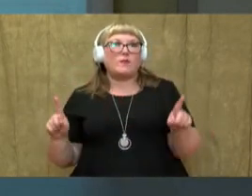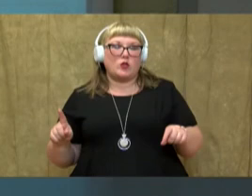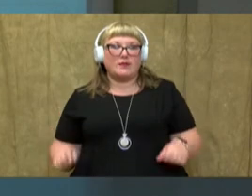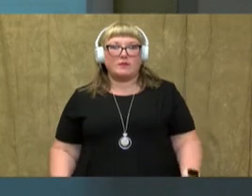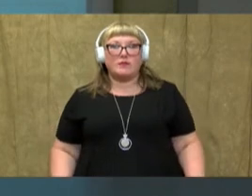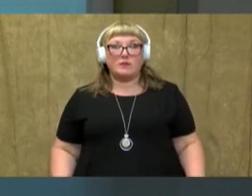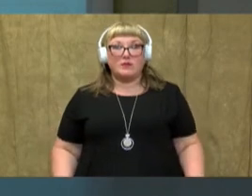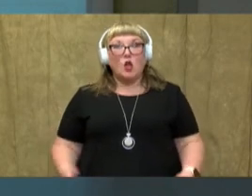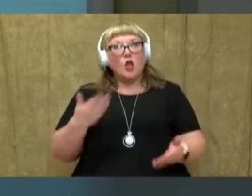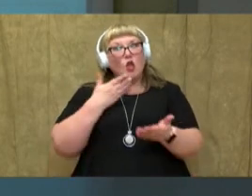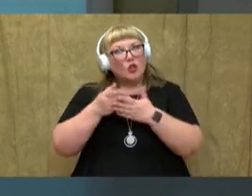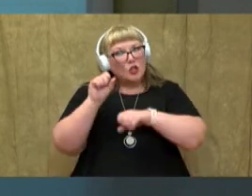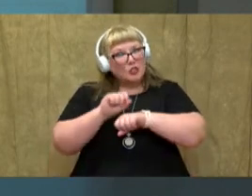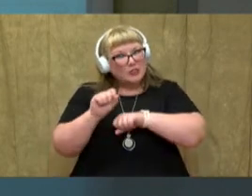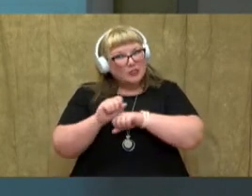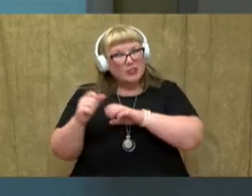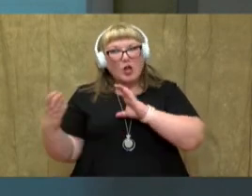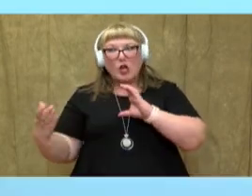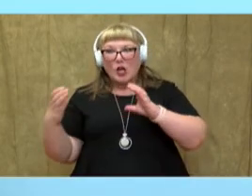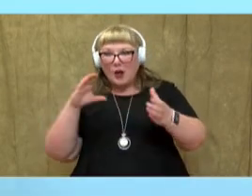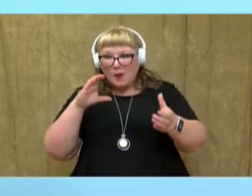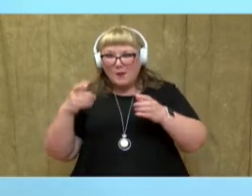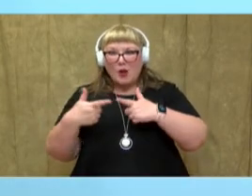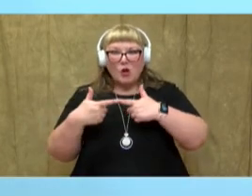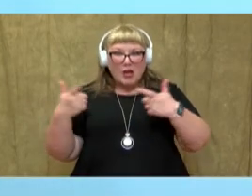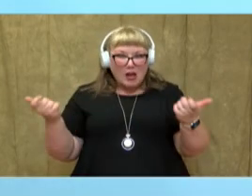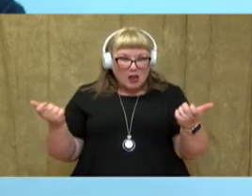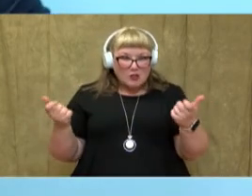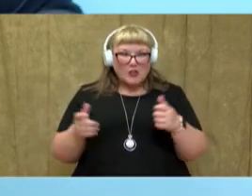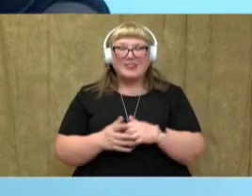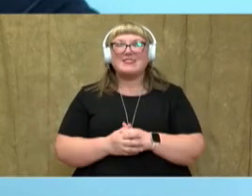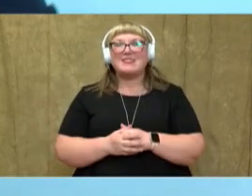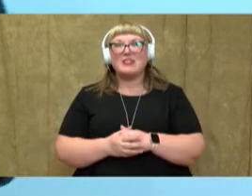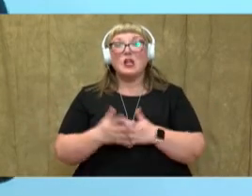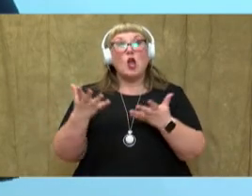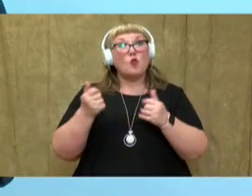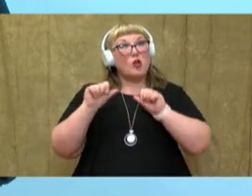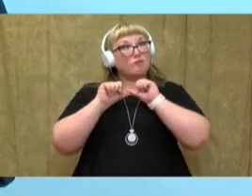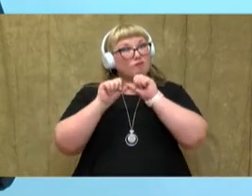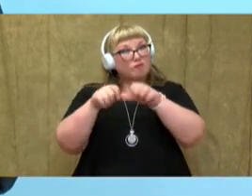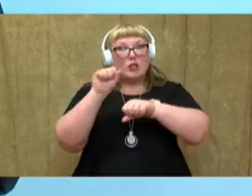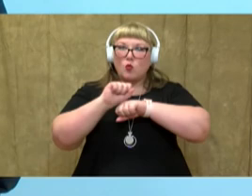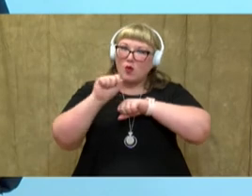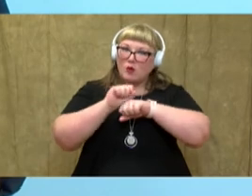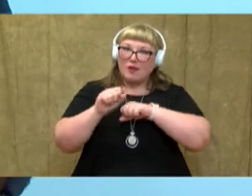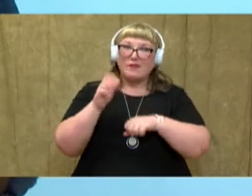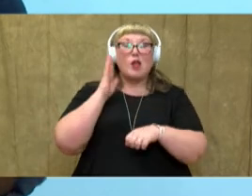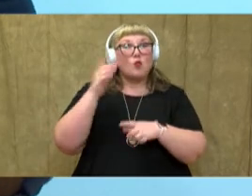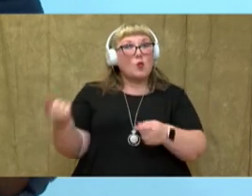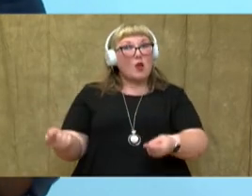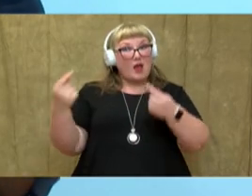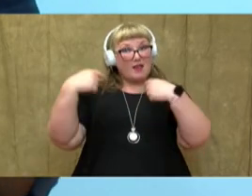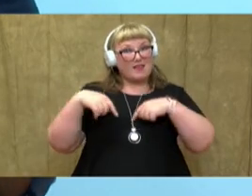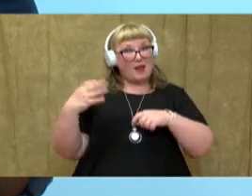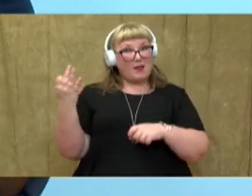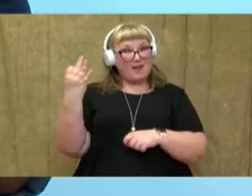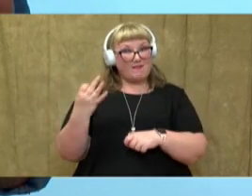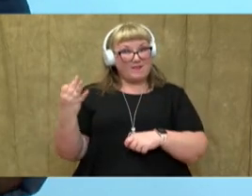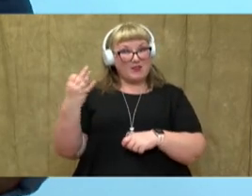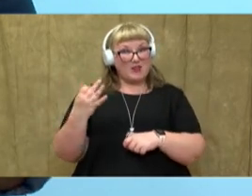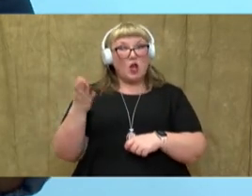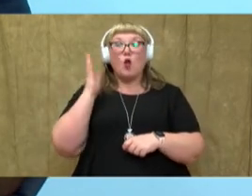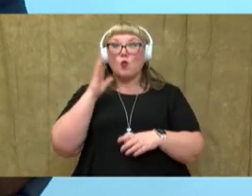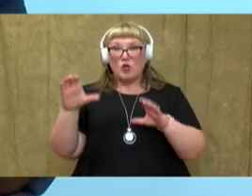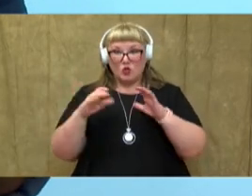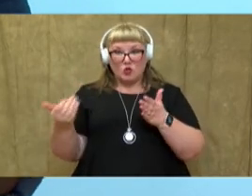So good job comparing and contrasting, boys and girls. I want you to keep working and we will come back on Friday and we